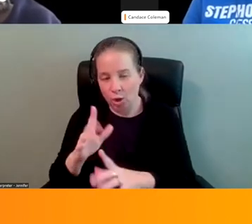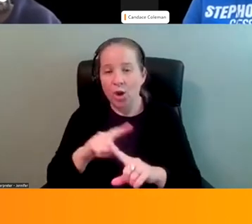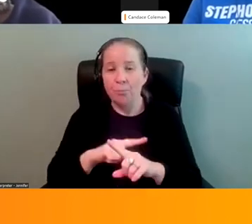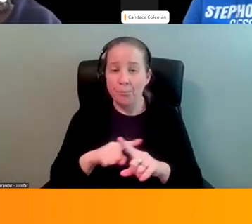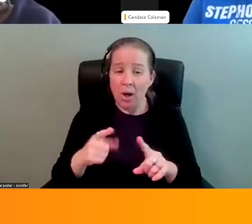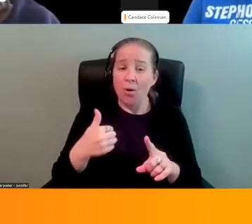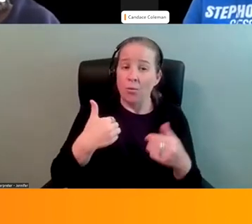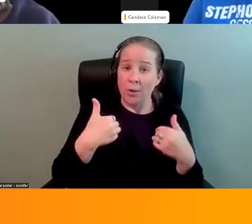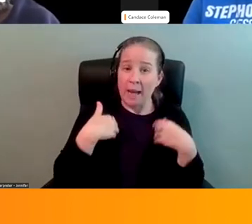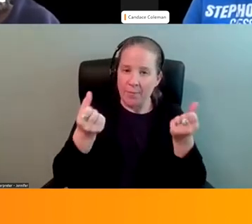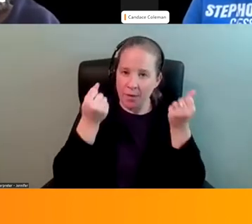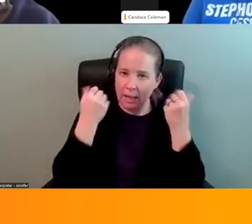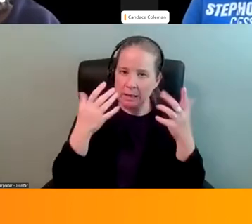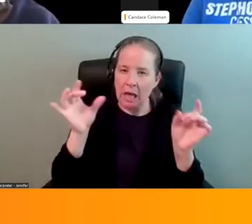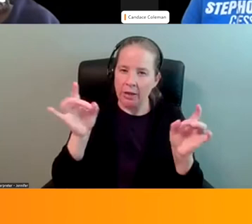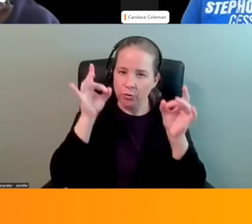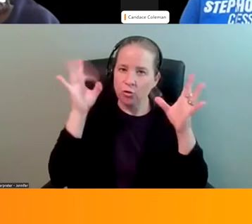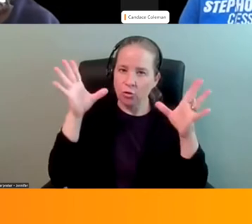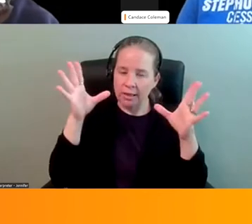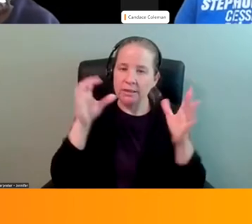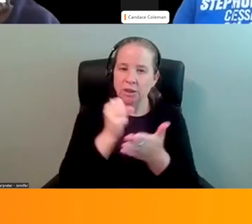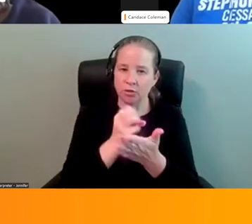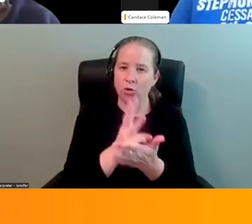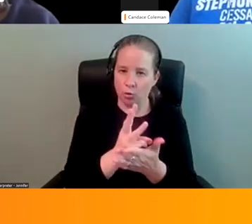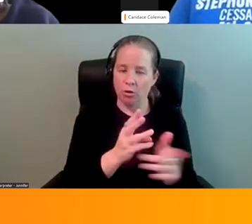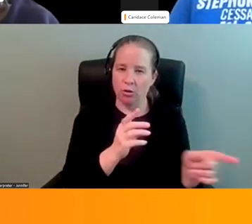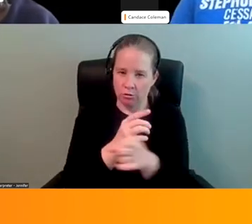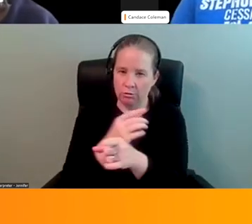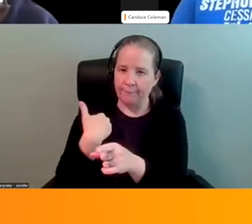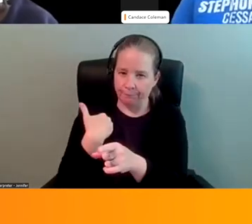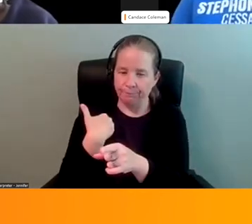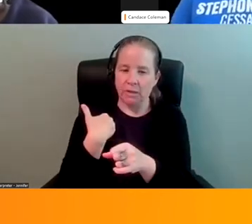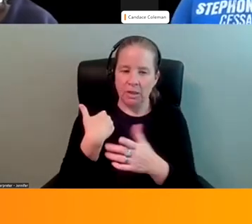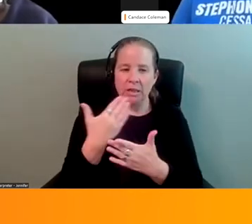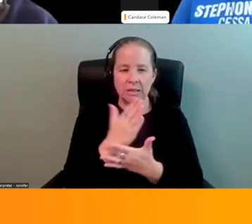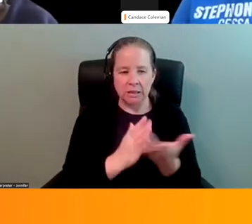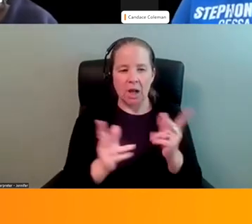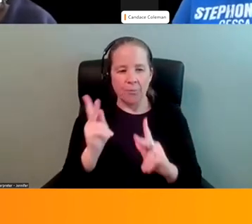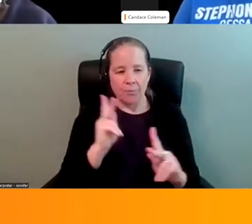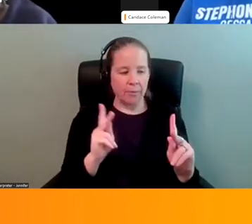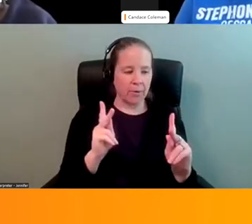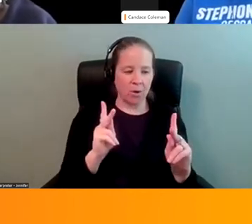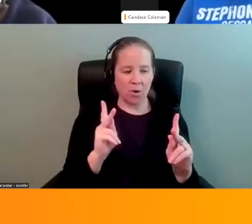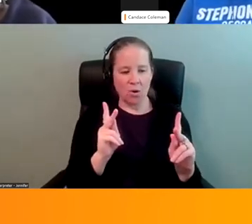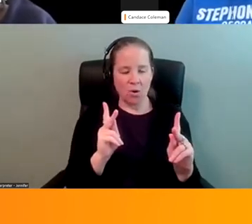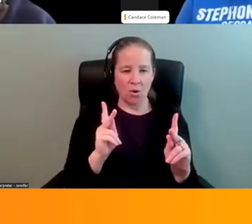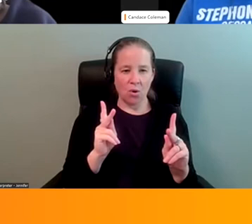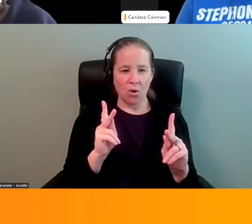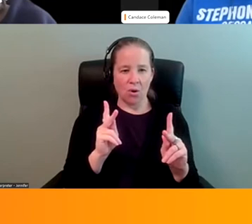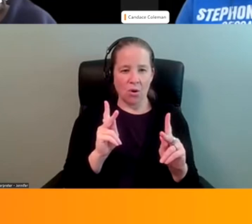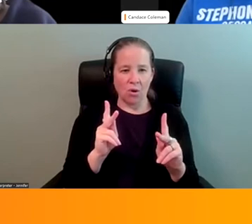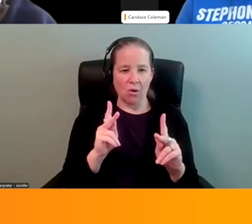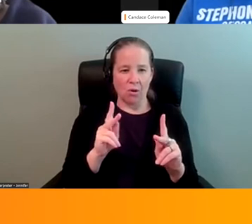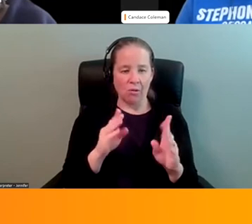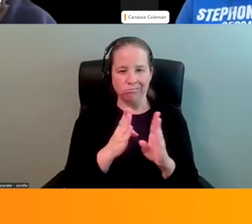have a lot of crisis social workers. And there's some people that are just really lean toward that. I